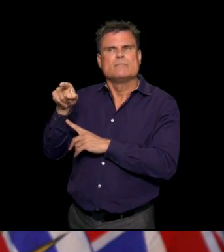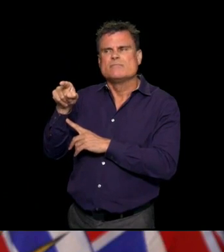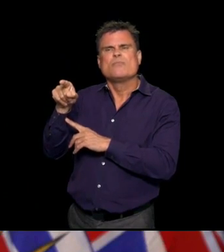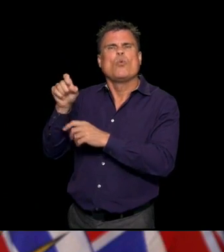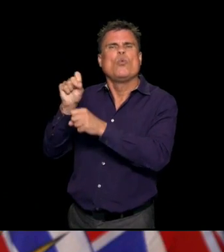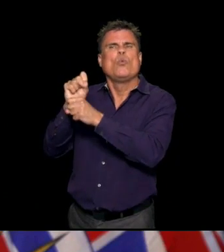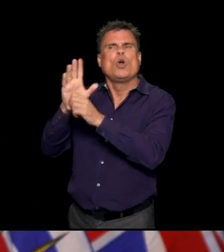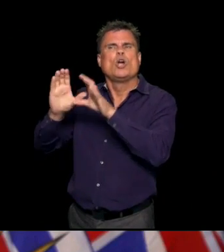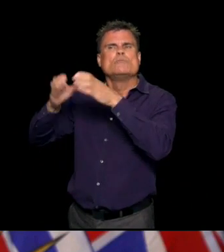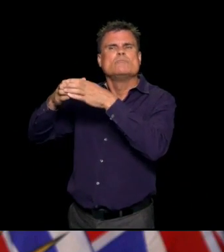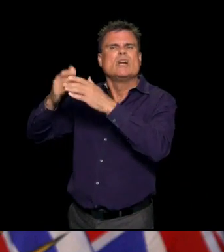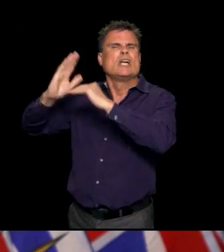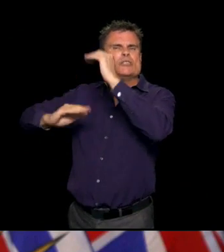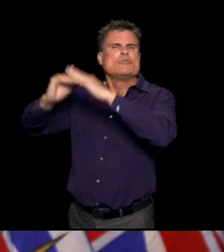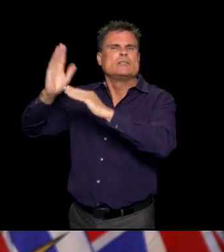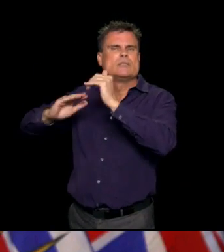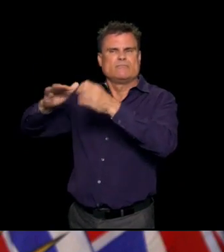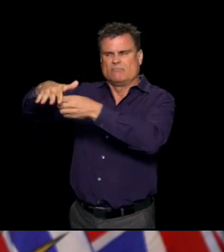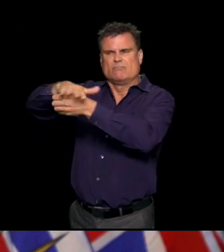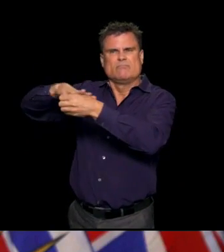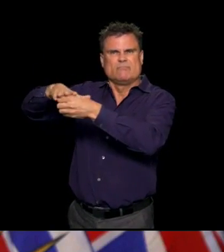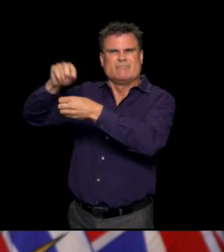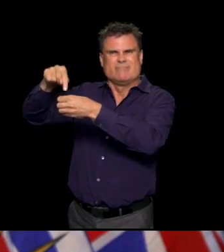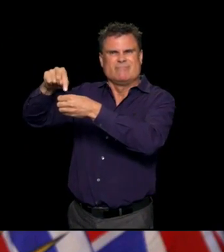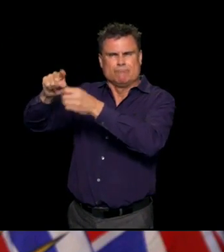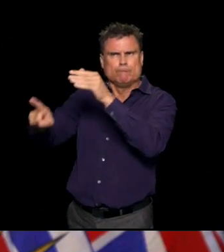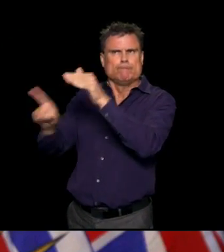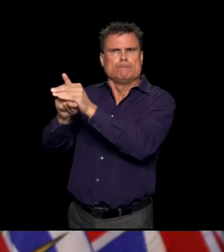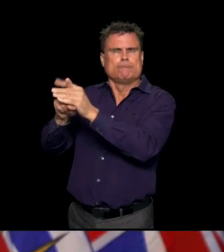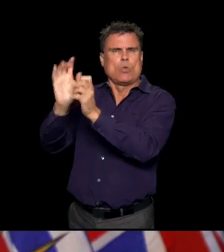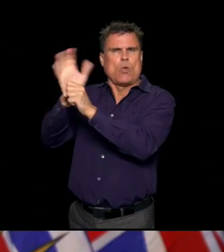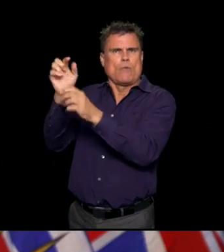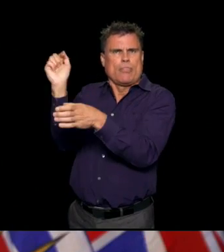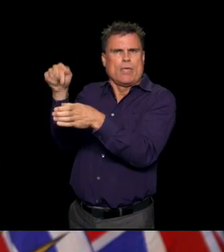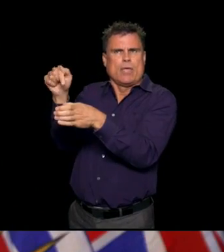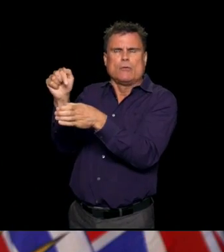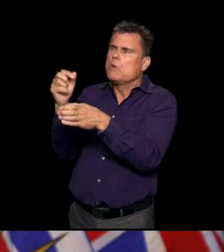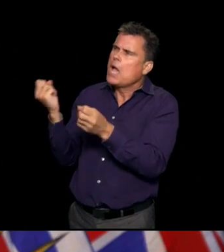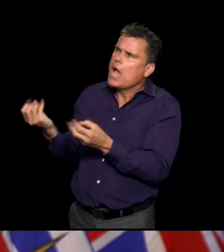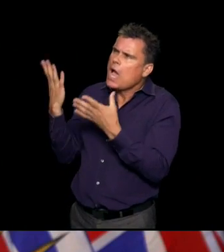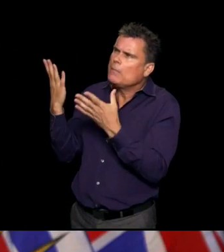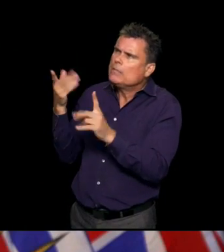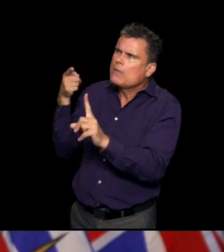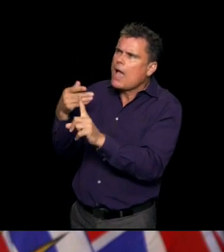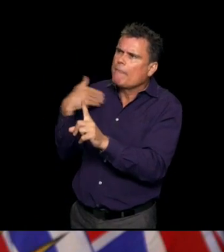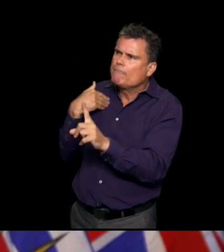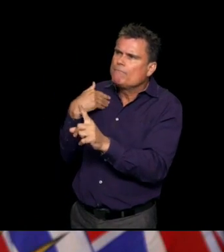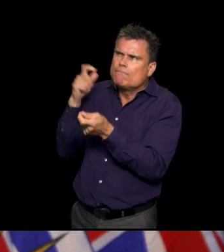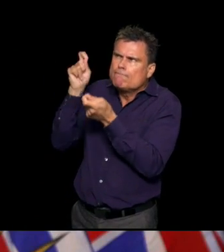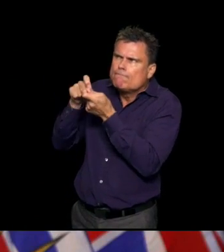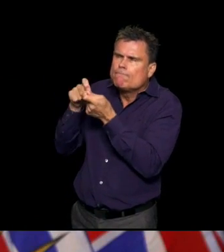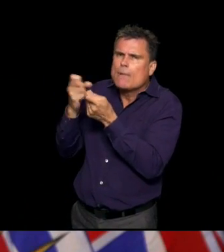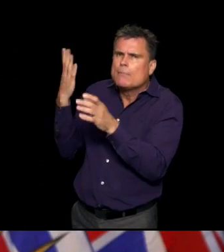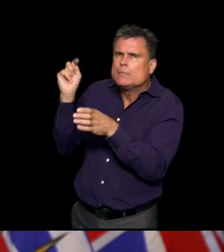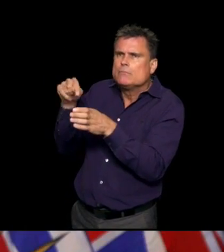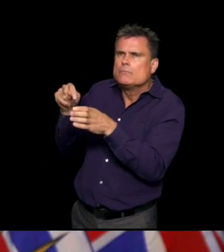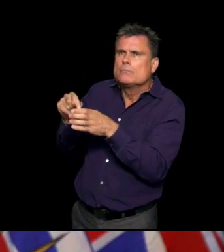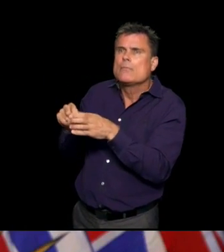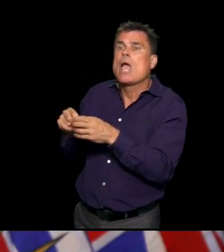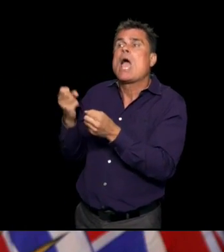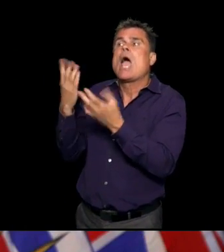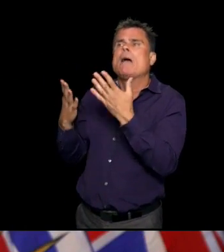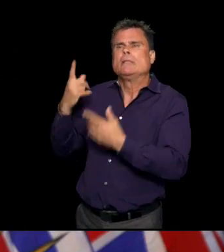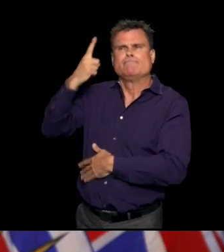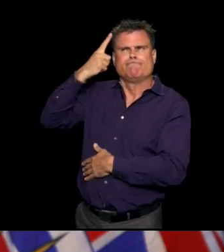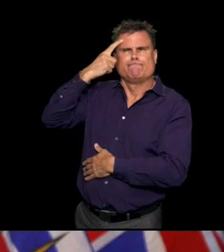the cases were first identified? And do you have the number of workers who were at the site that may have been exposed? I don't